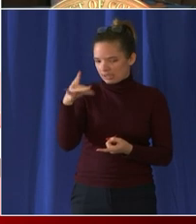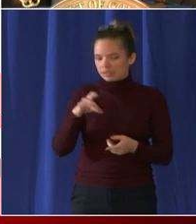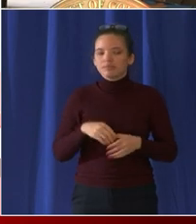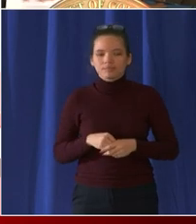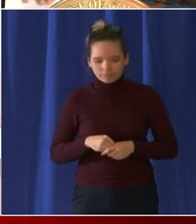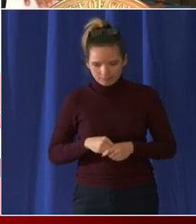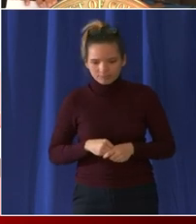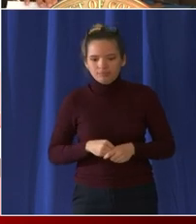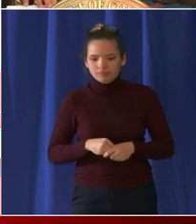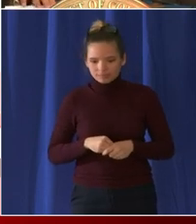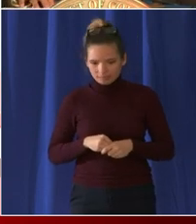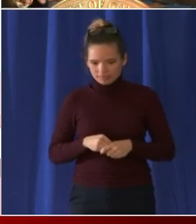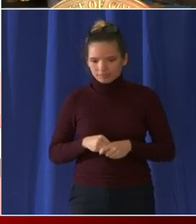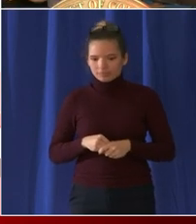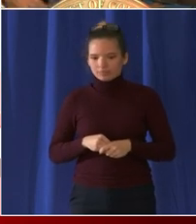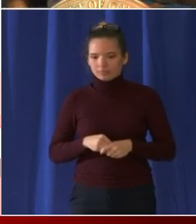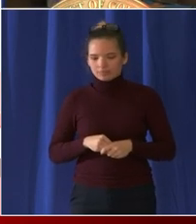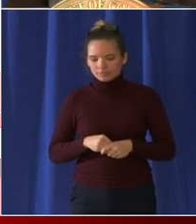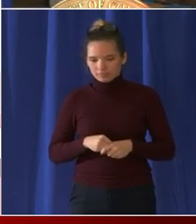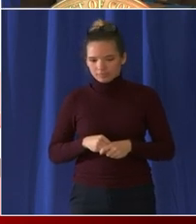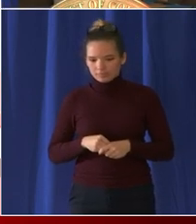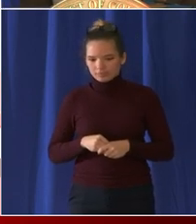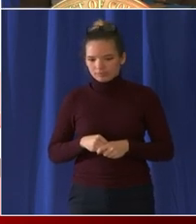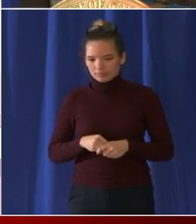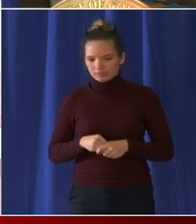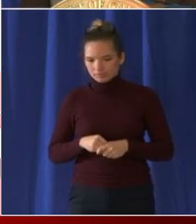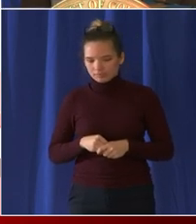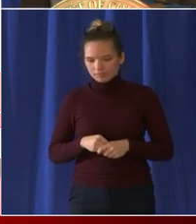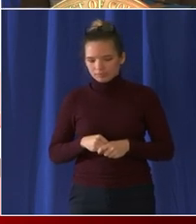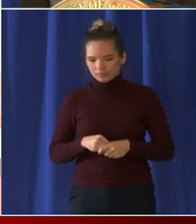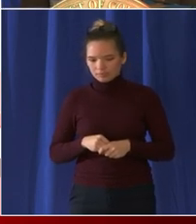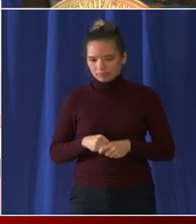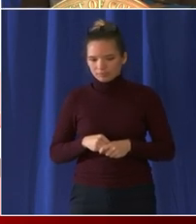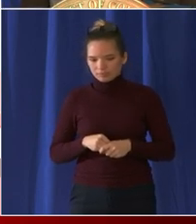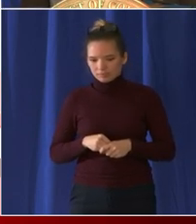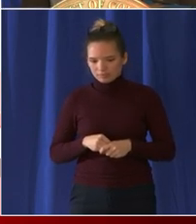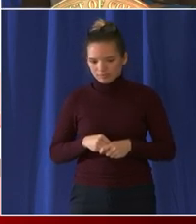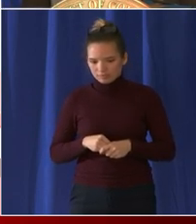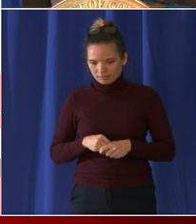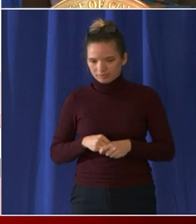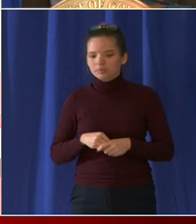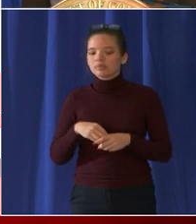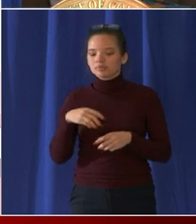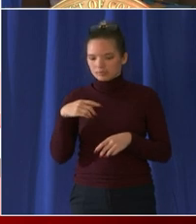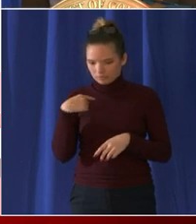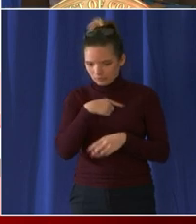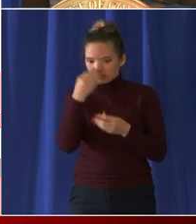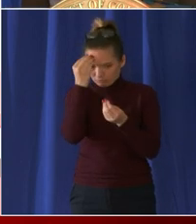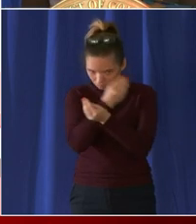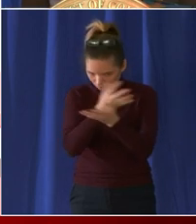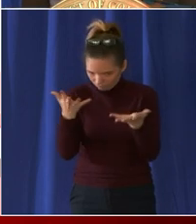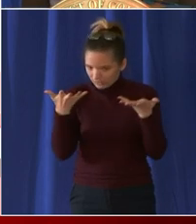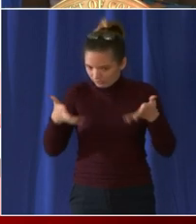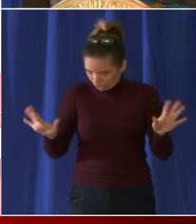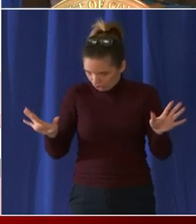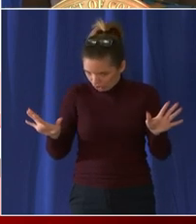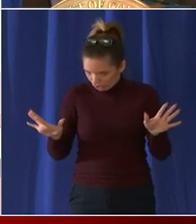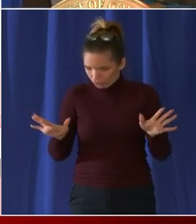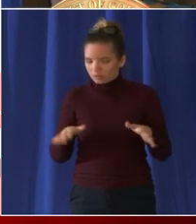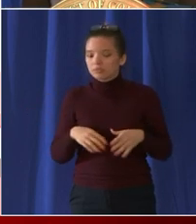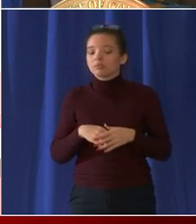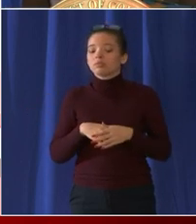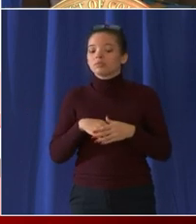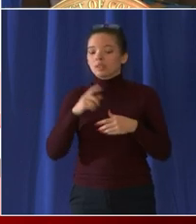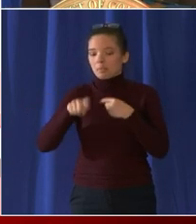district that begins on January the 15th we have issued guidance related to my mayor's order that